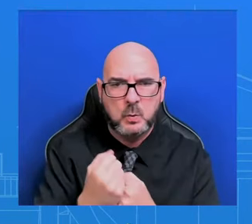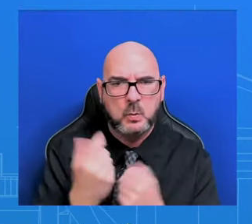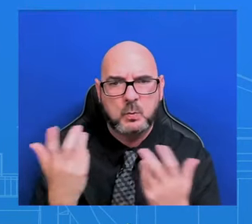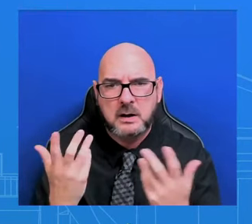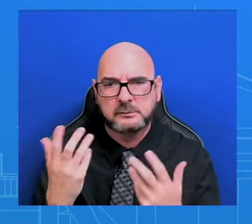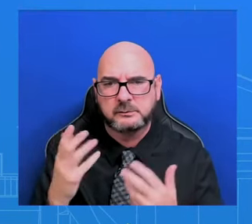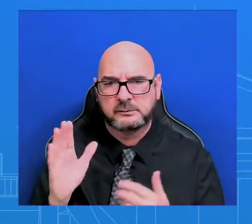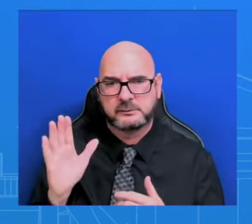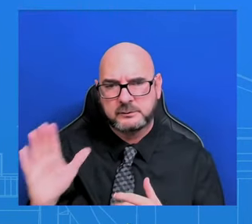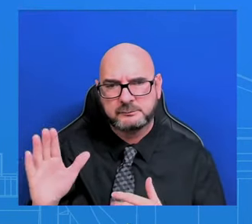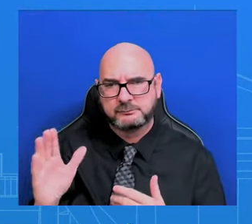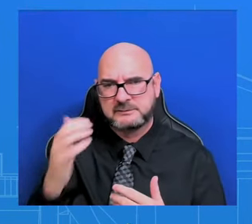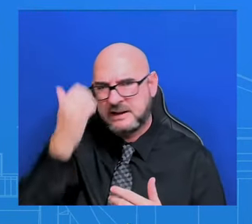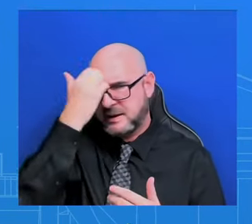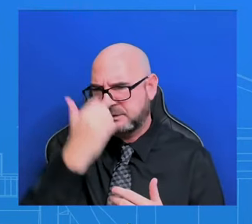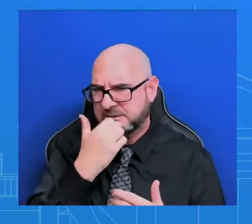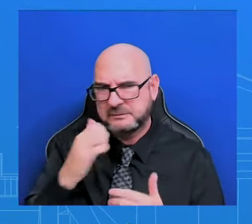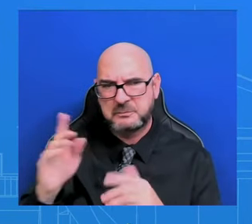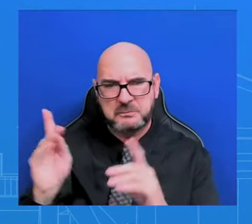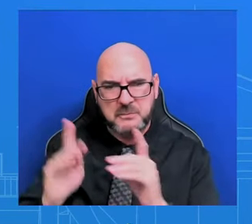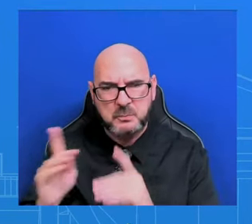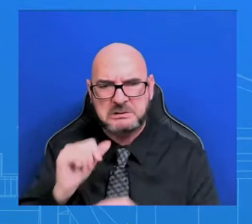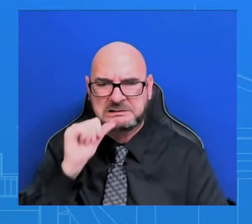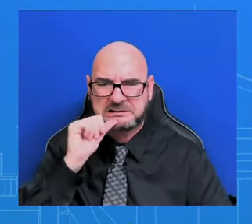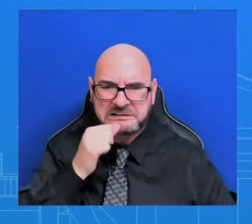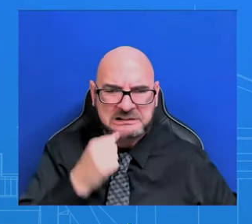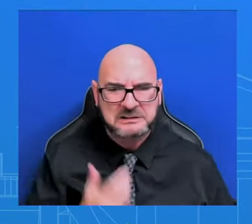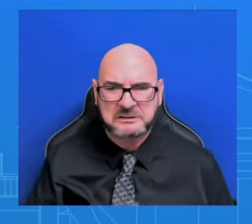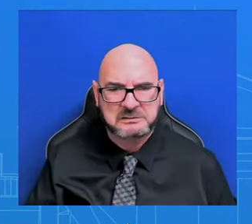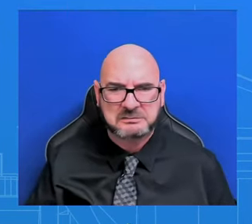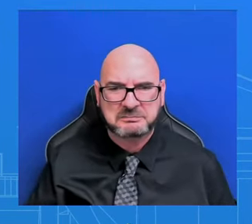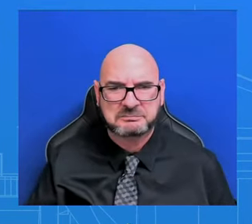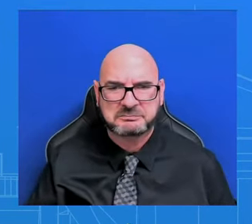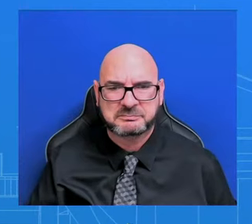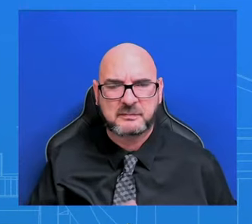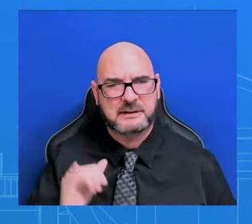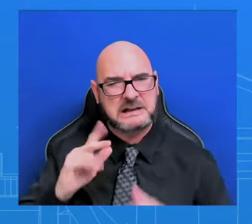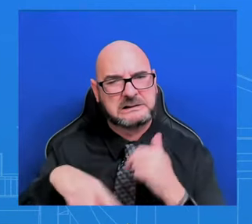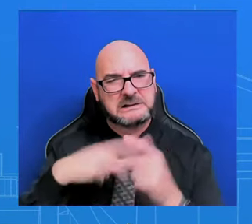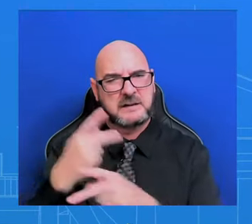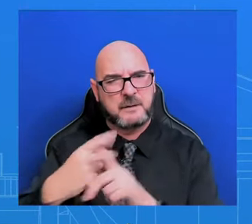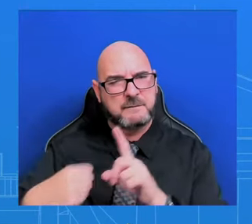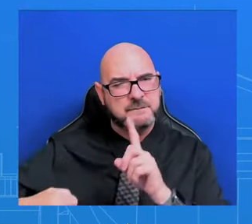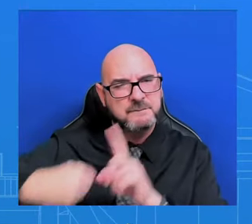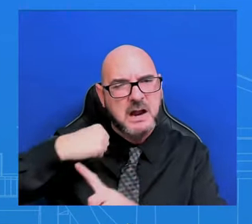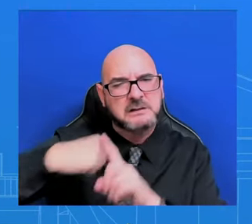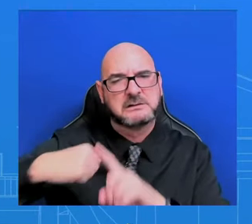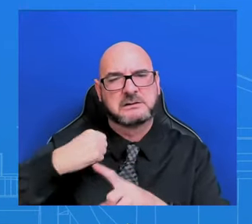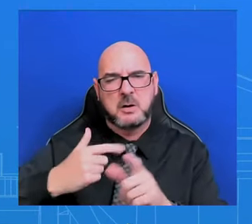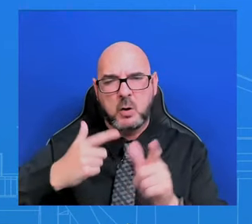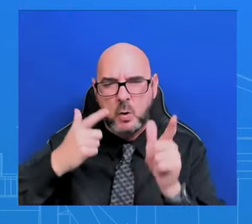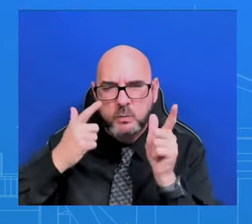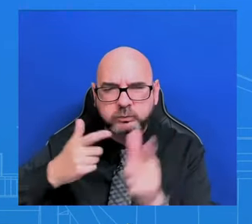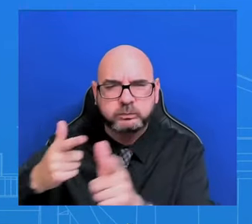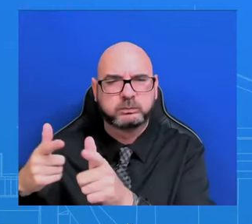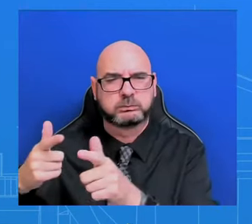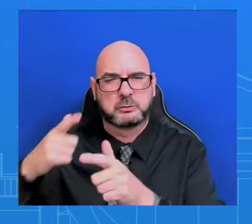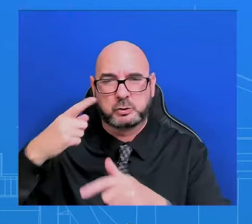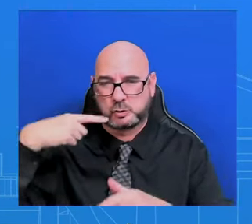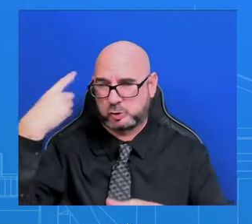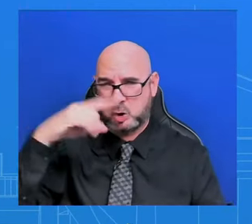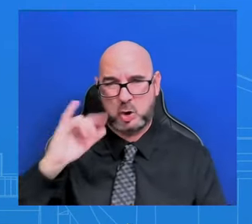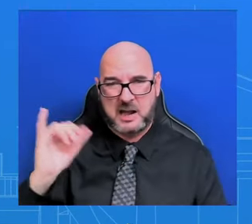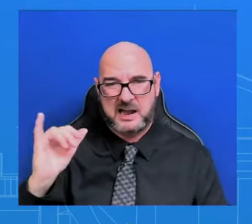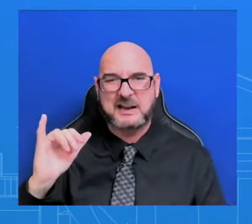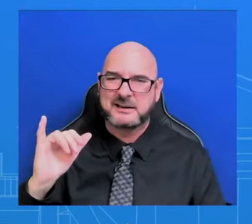visiting this kind of violence inside the Strip. So whatever it looks like, it's got to be representative of their aspirations, and we